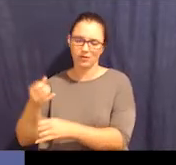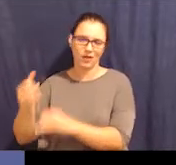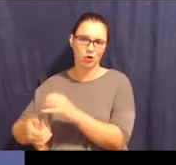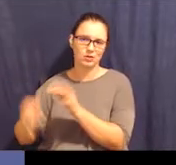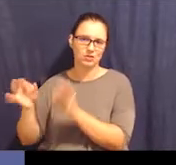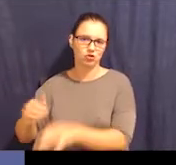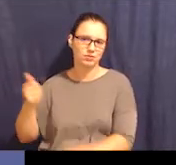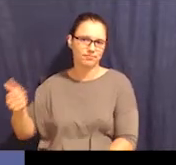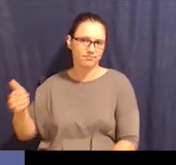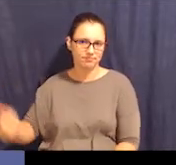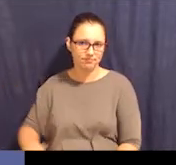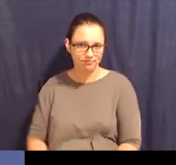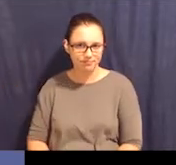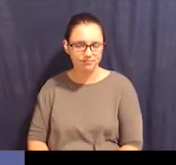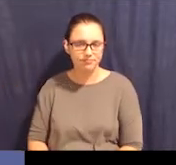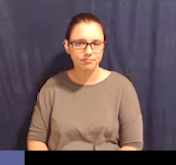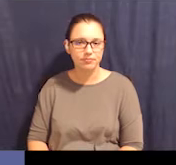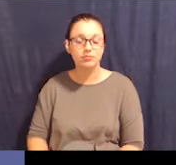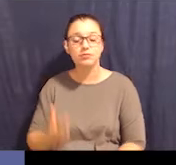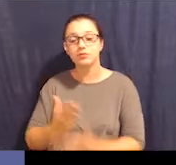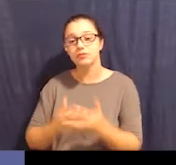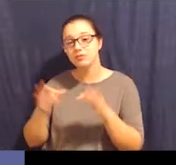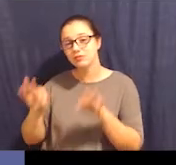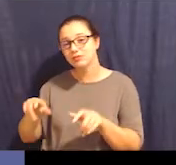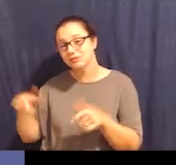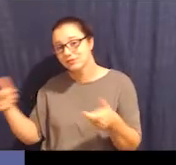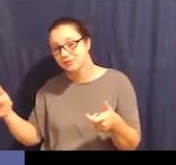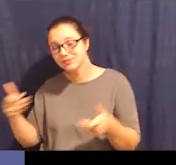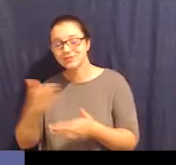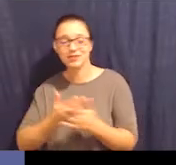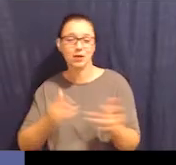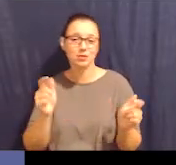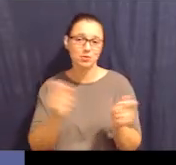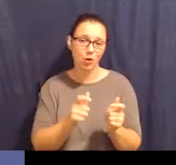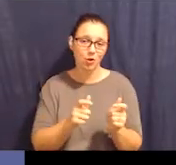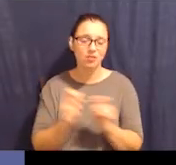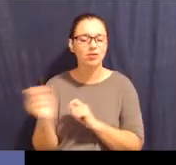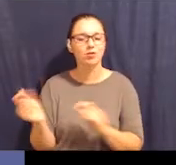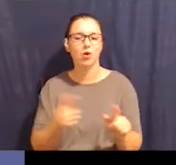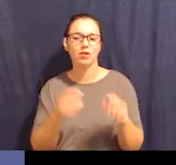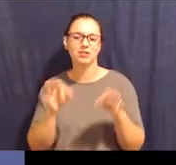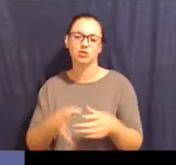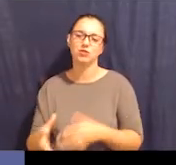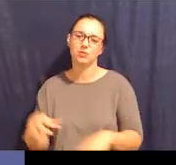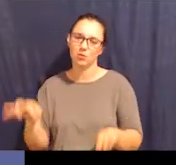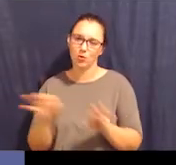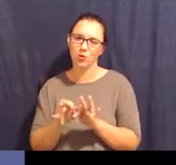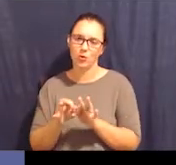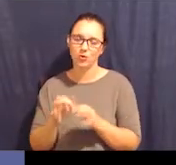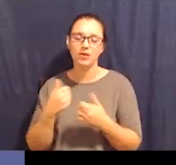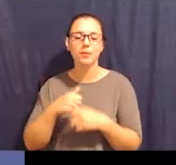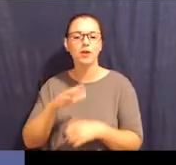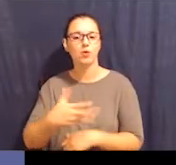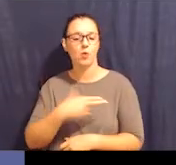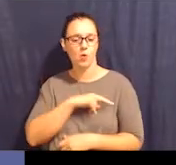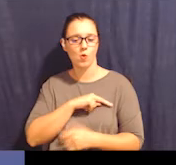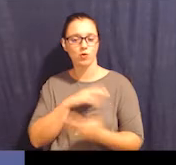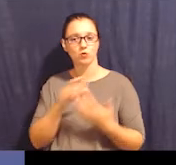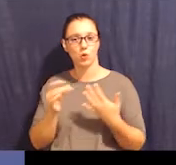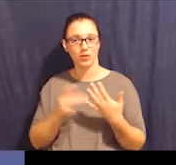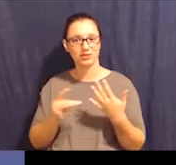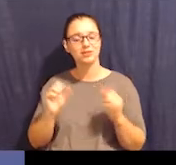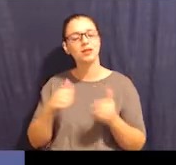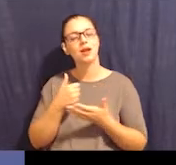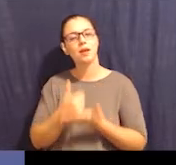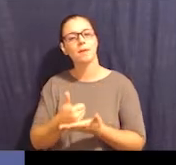all the final decisions. Some decisions are big, some are small, and all of them are important. Making your